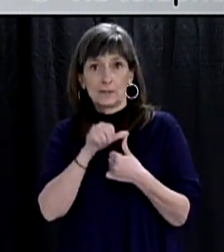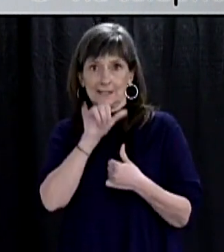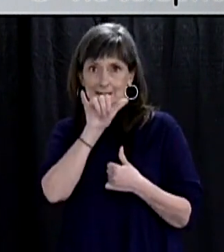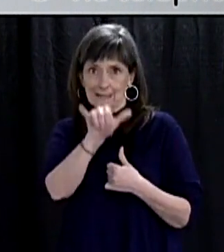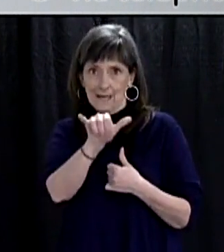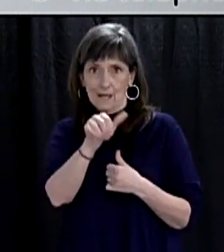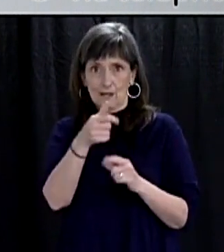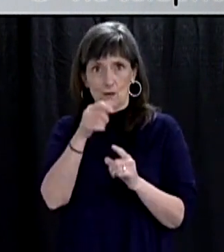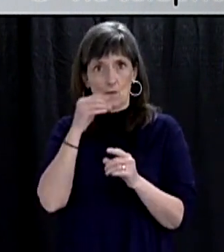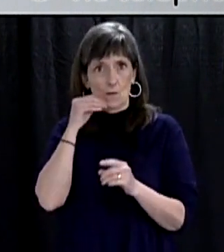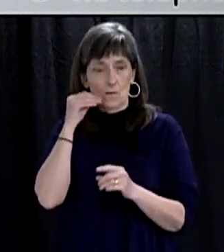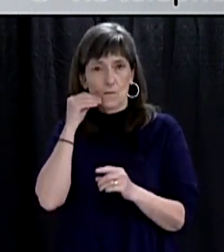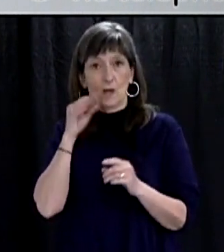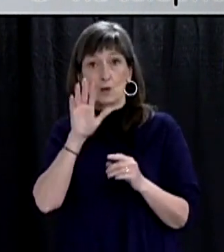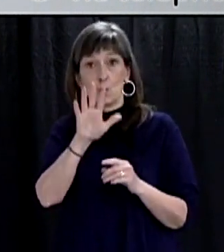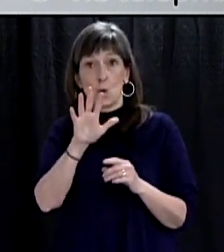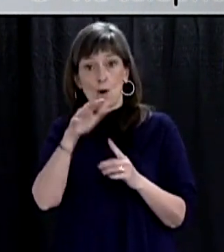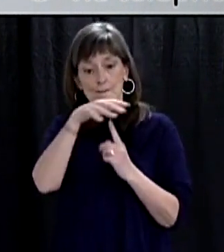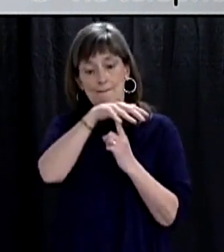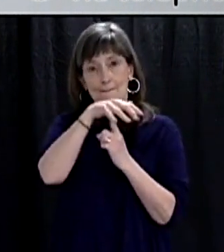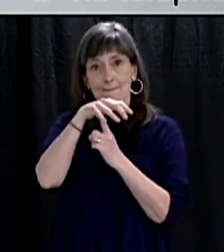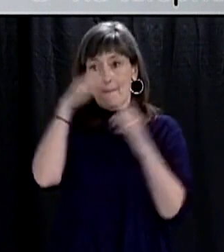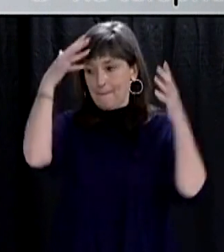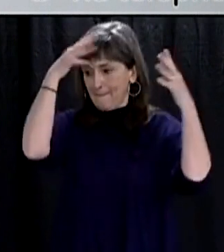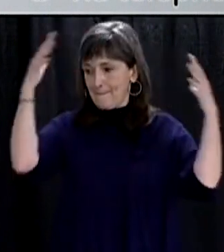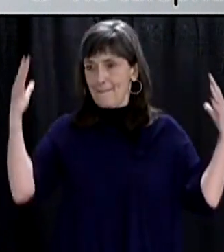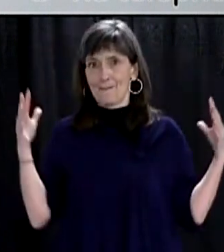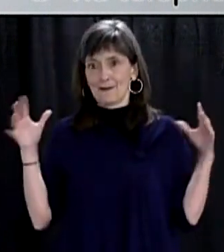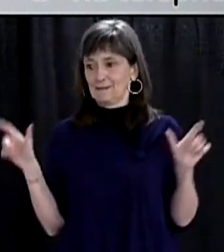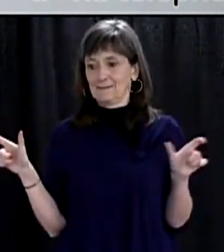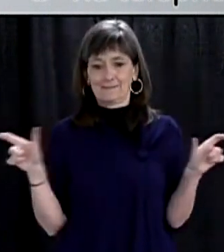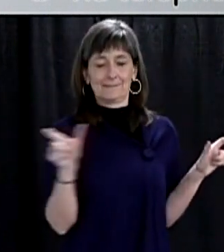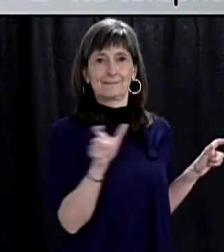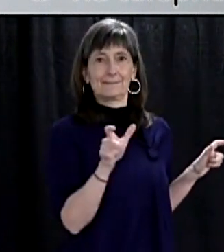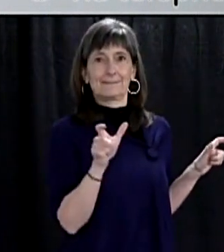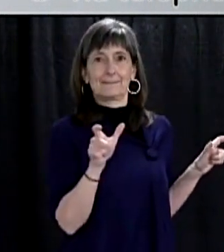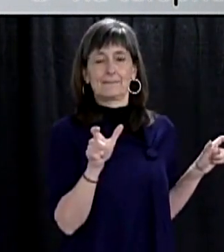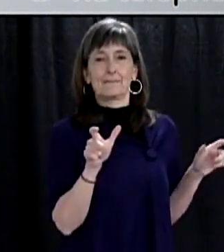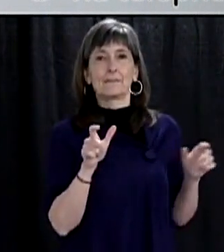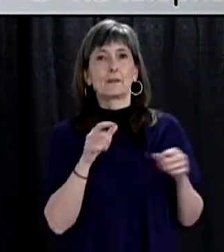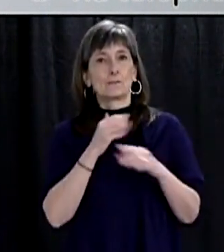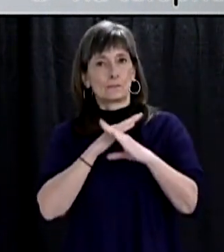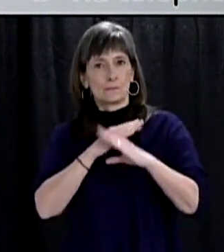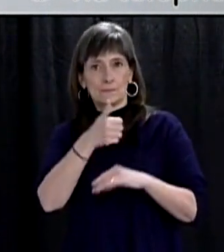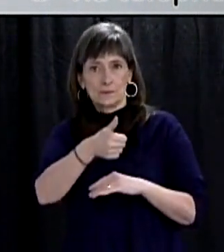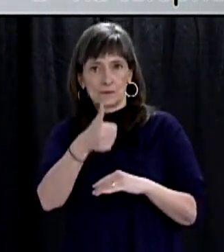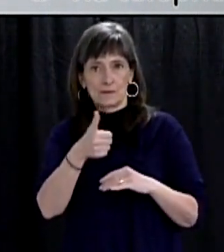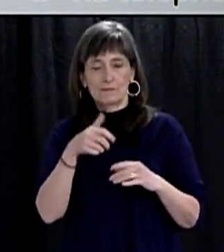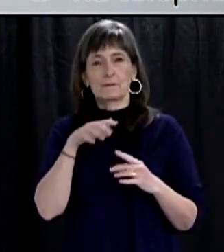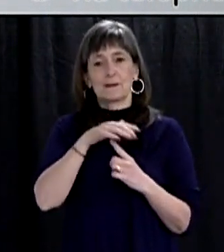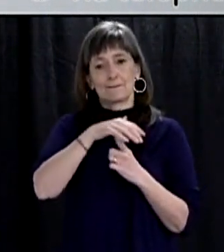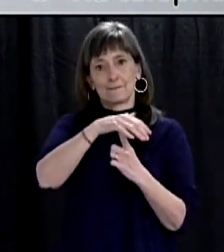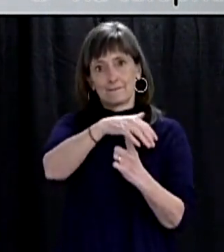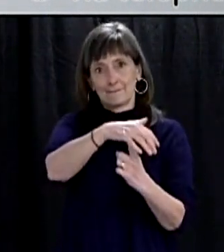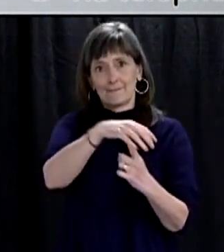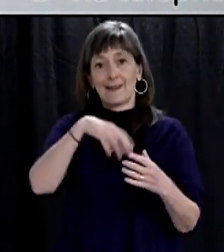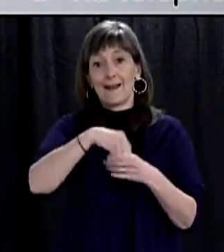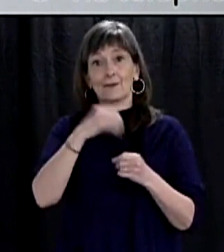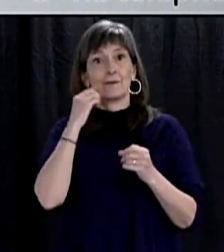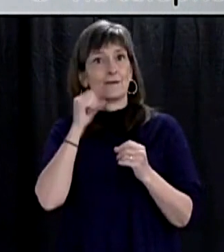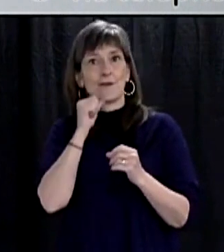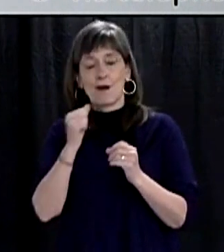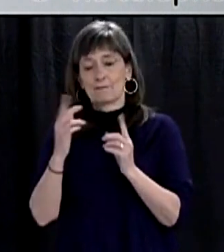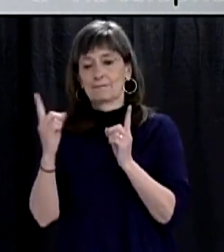your bubble. Protect your bubble and don't break anyone else's. Go out only when necessary. Practice physical distancing